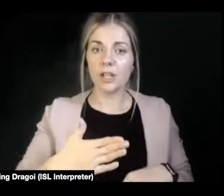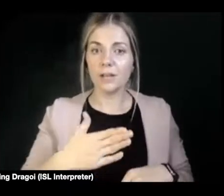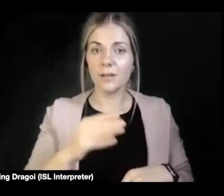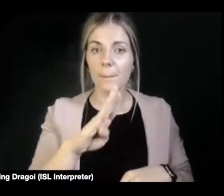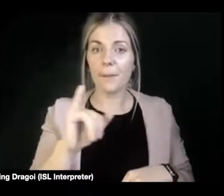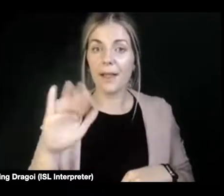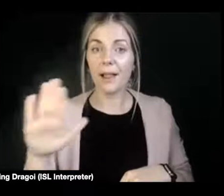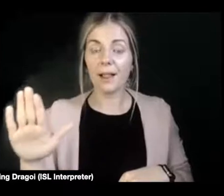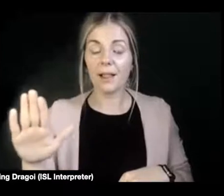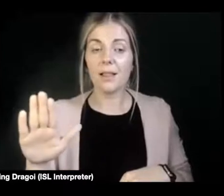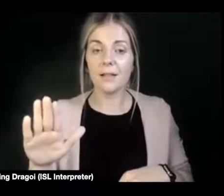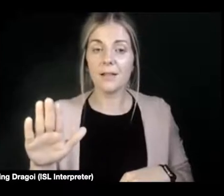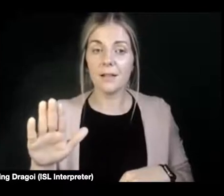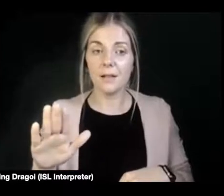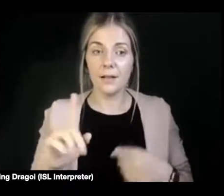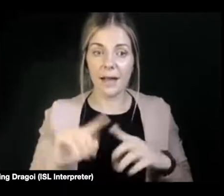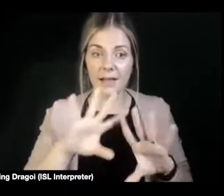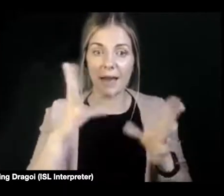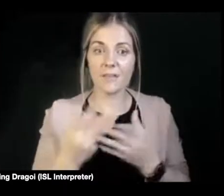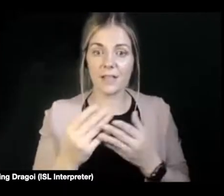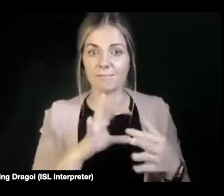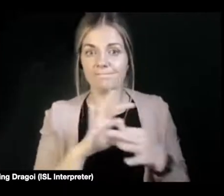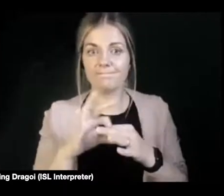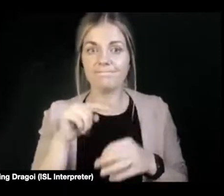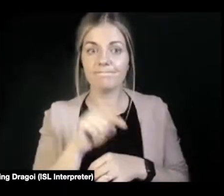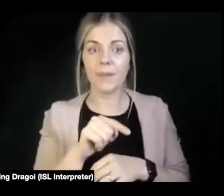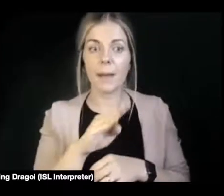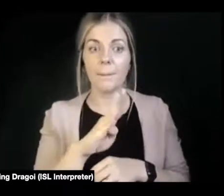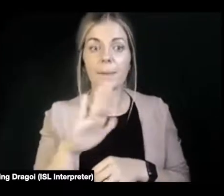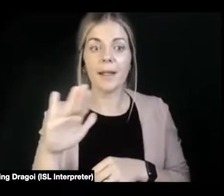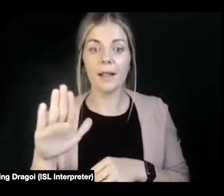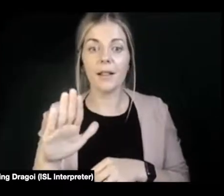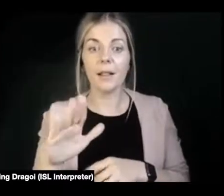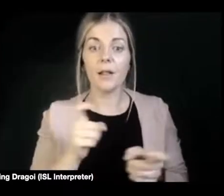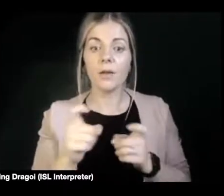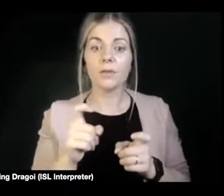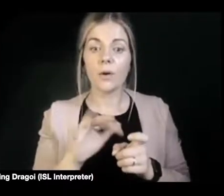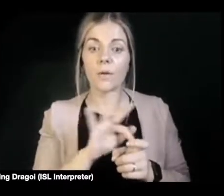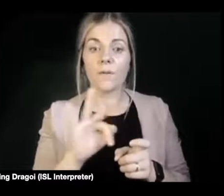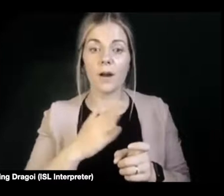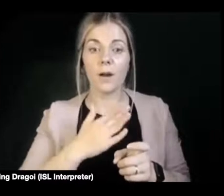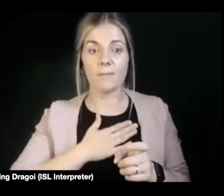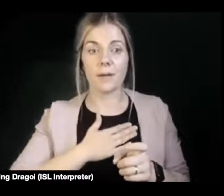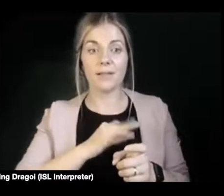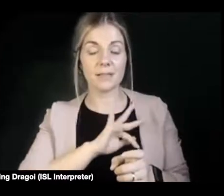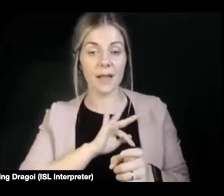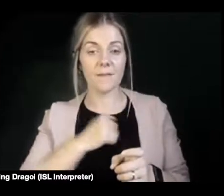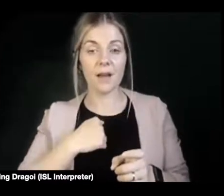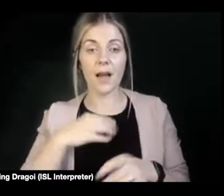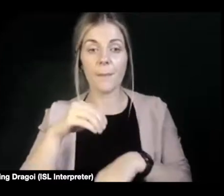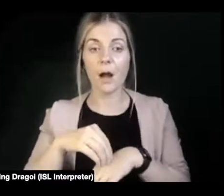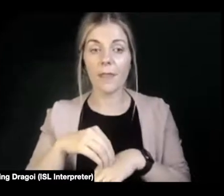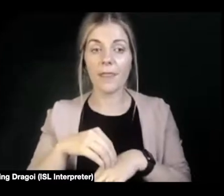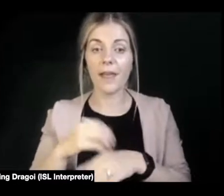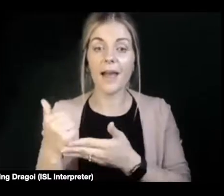in association with that. And so on behalf of my LMI, I sit on the Assisted Human Reproduction